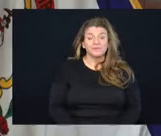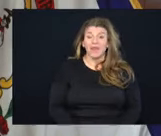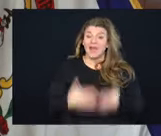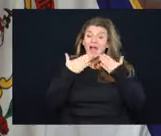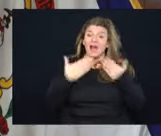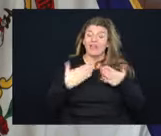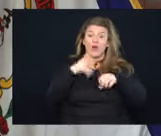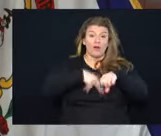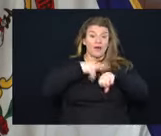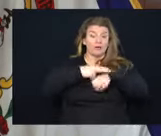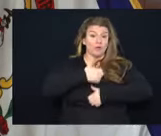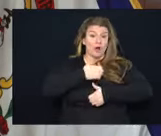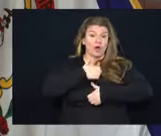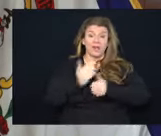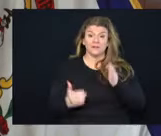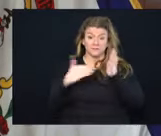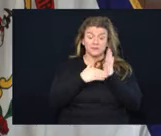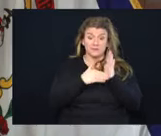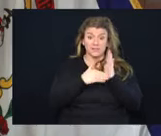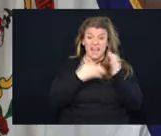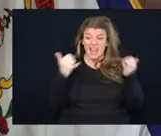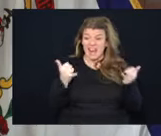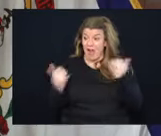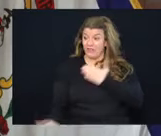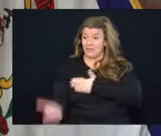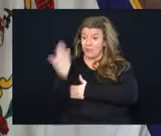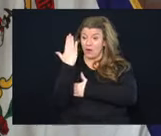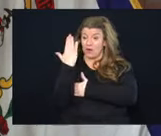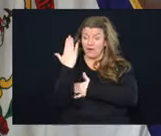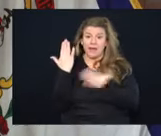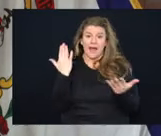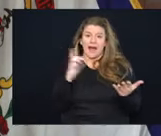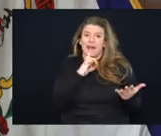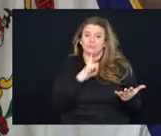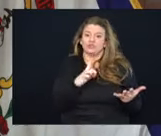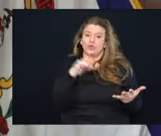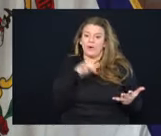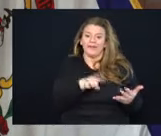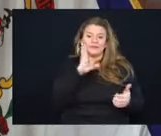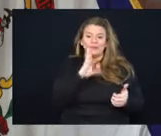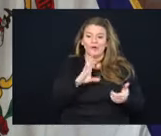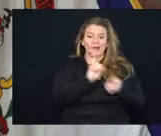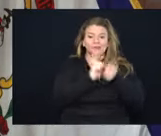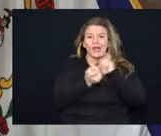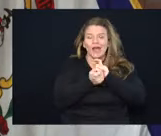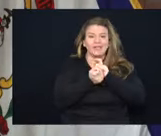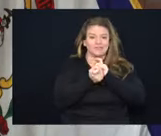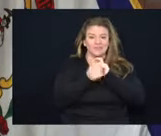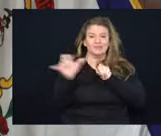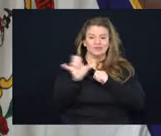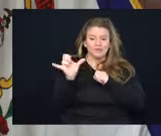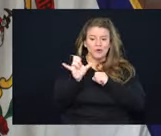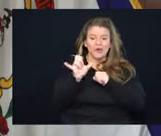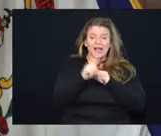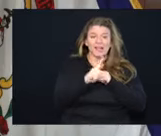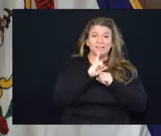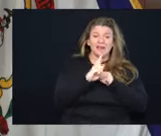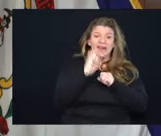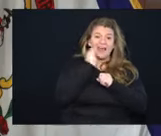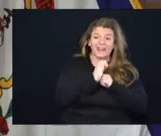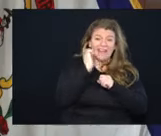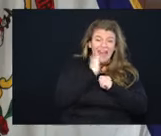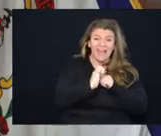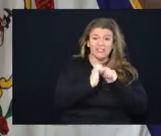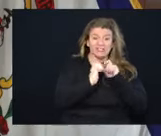thank our National Guard again now as of this morning and I'm sure that this is going to be updated by General Hoyer as it's been every day,